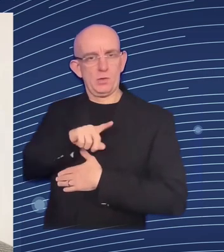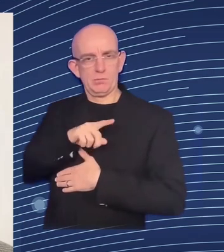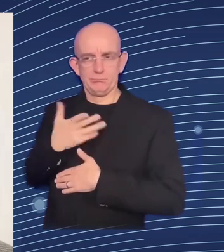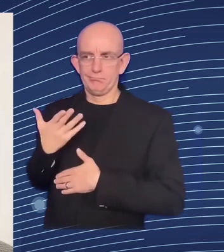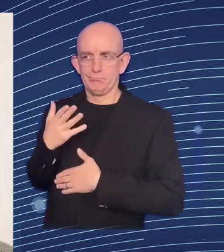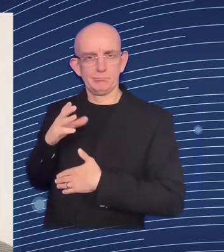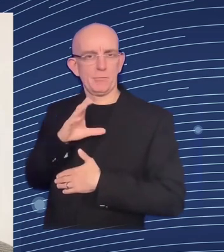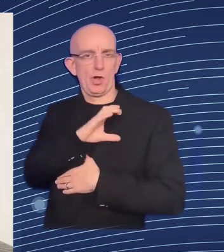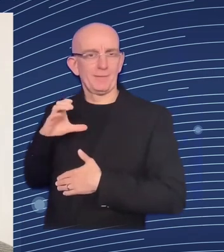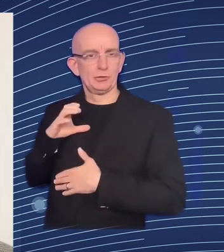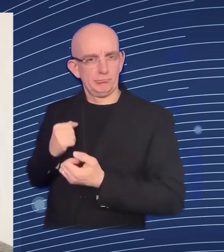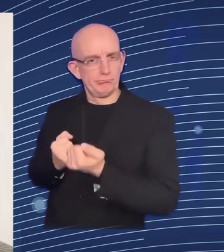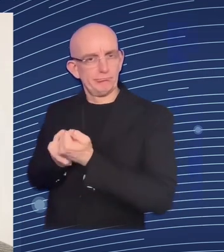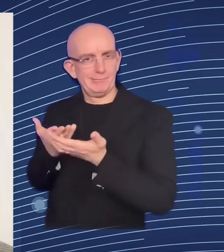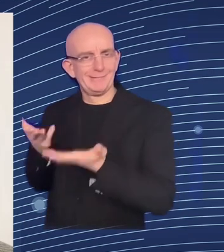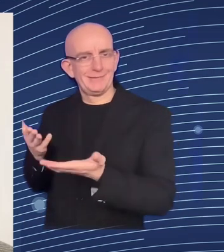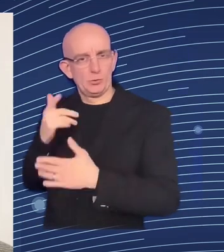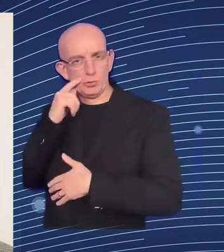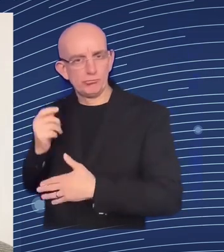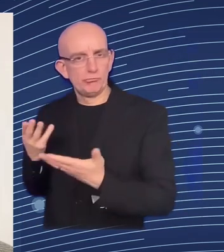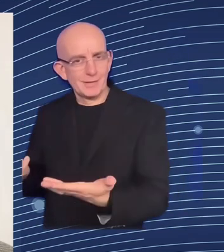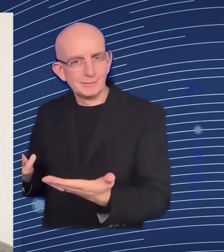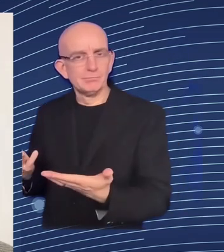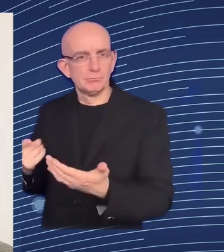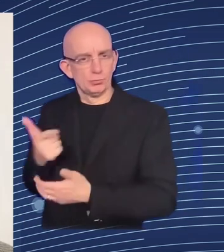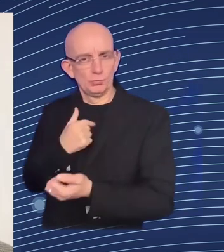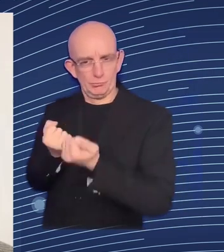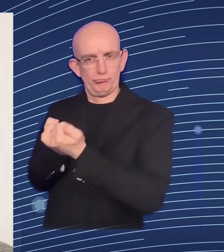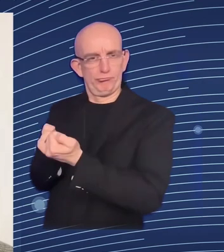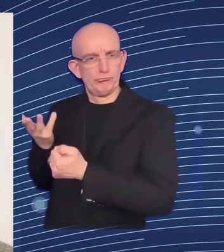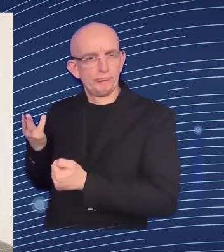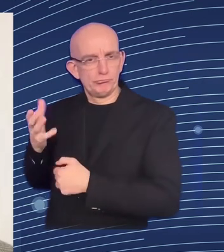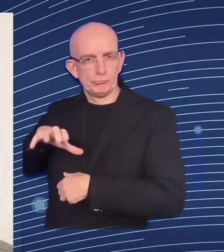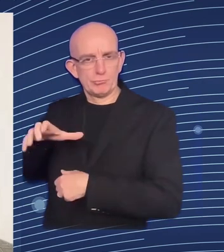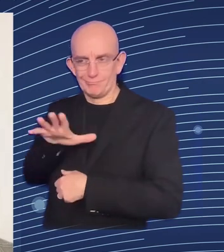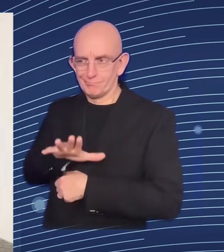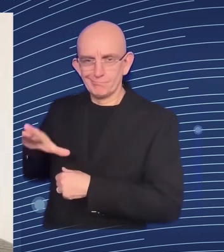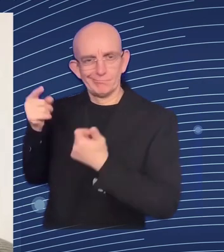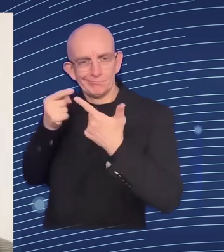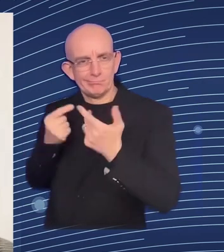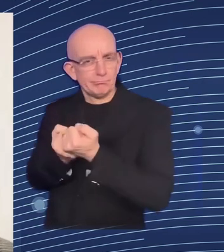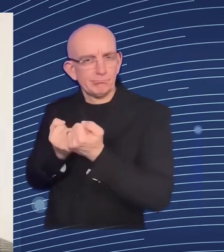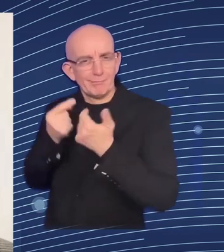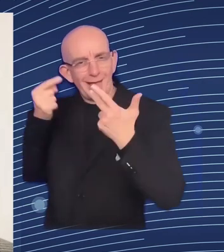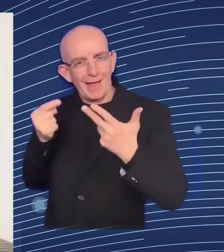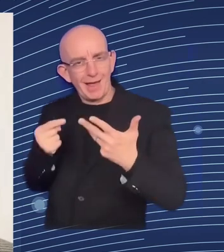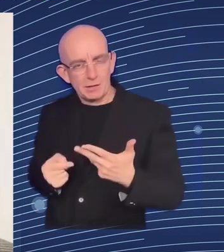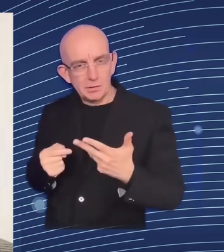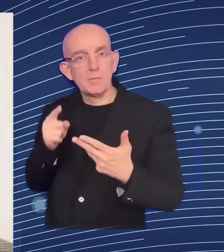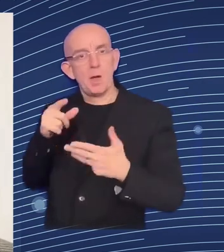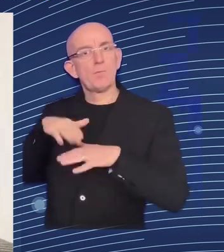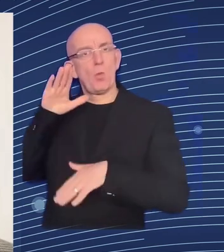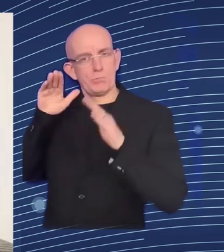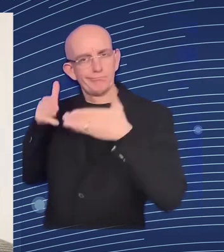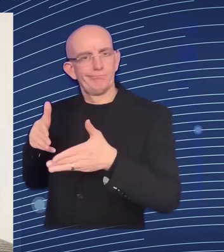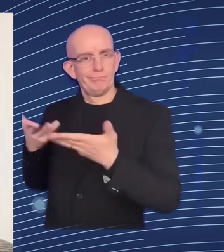with a focus on human capital in this digital world now um and actually you know paying a lot of compliments on on